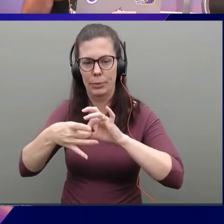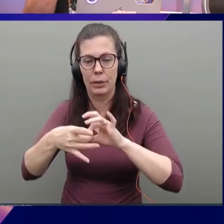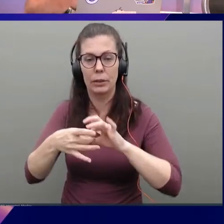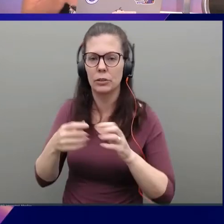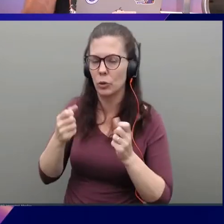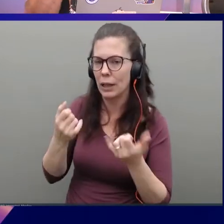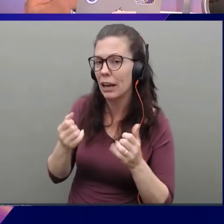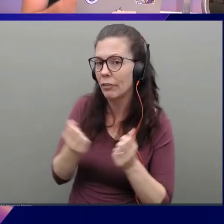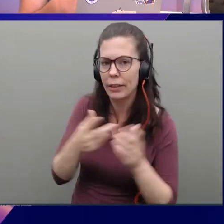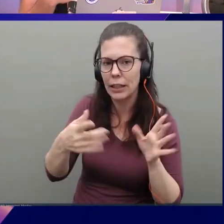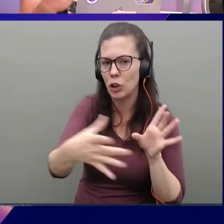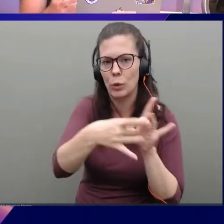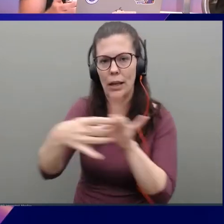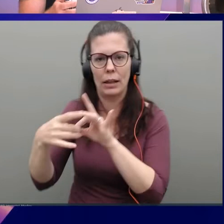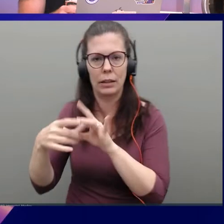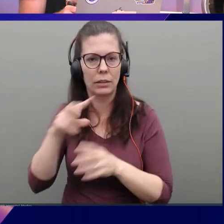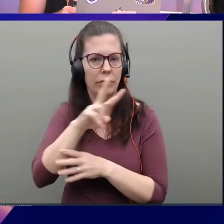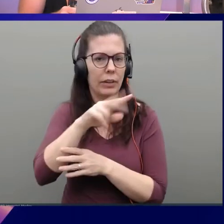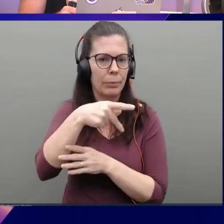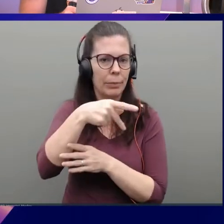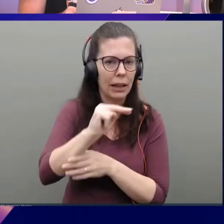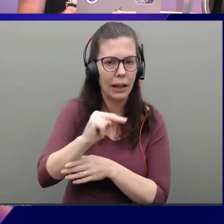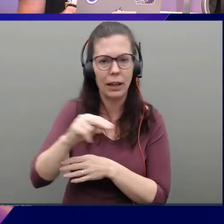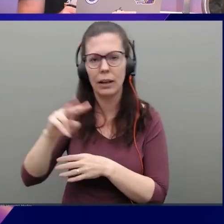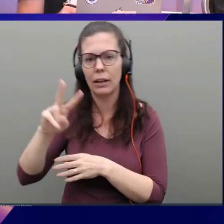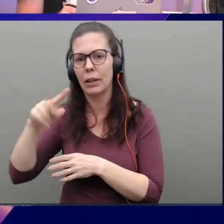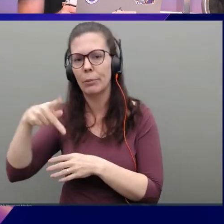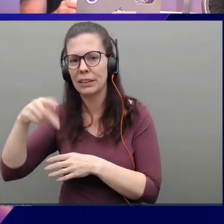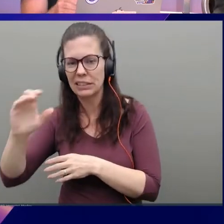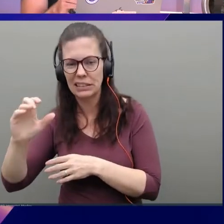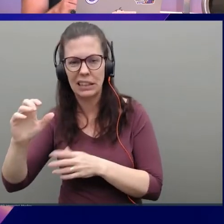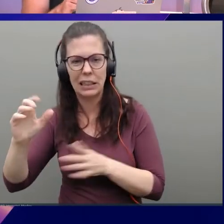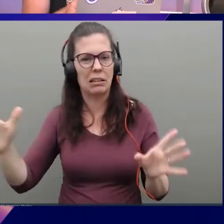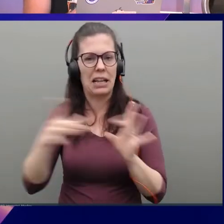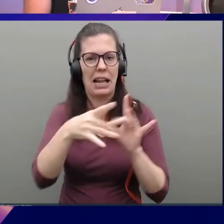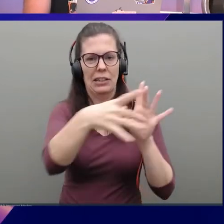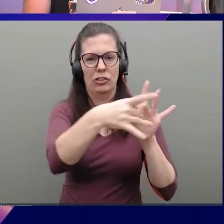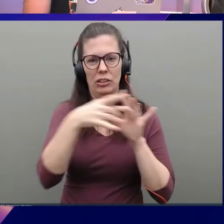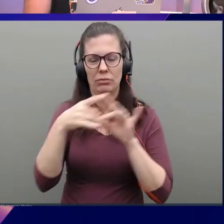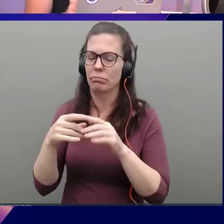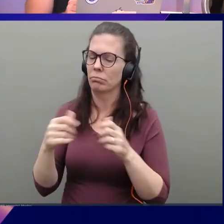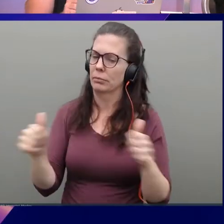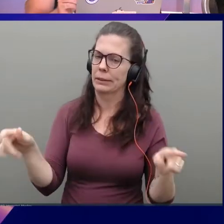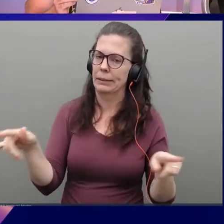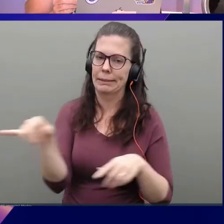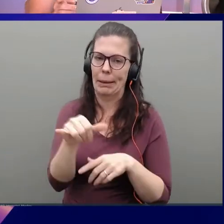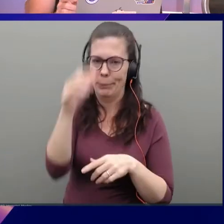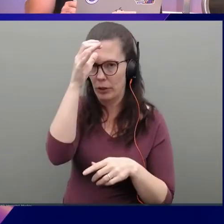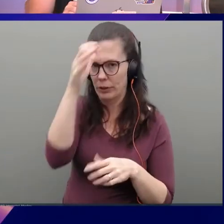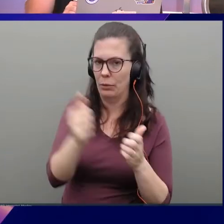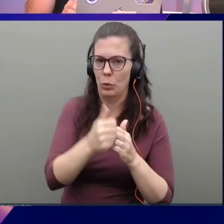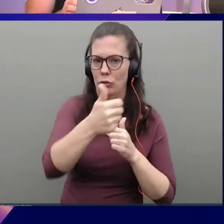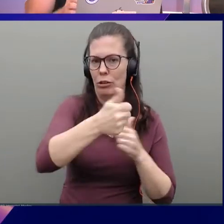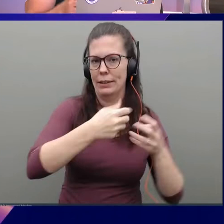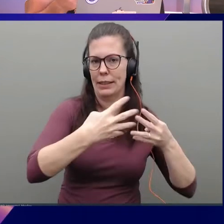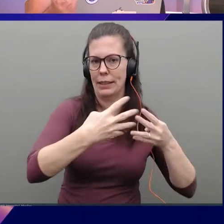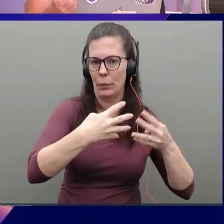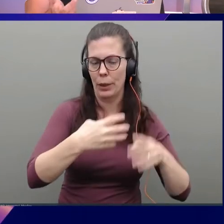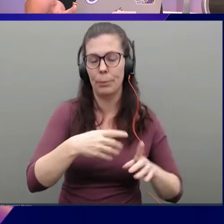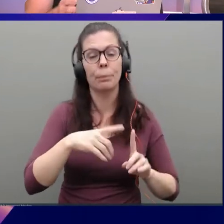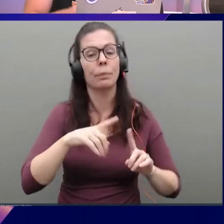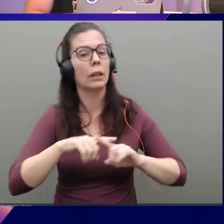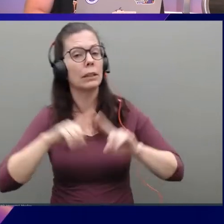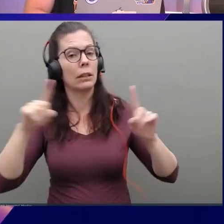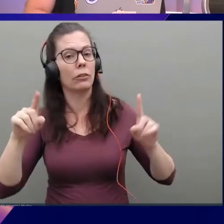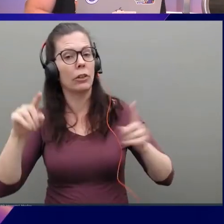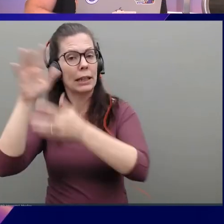attachments, VPNs, VPCs, et cetera. Same thing with transit gateway. The difference here is CloudWAN has what we call